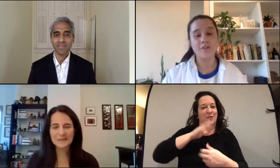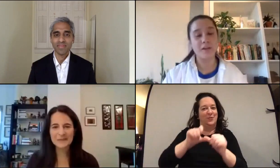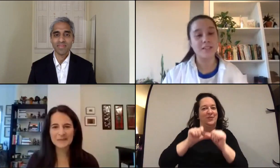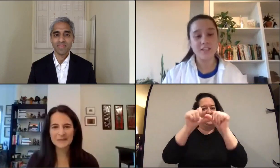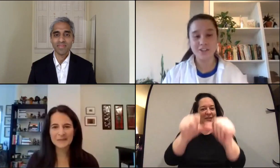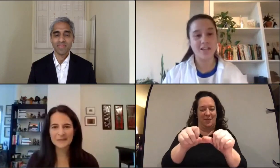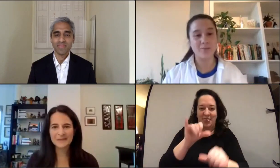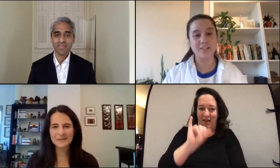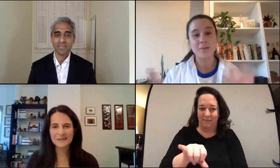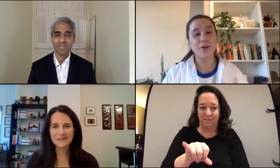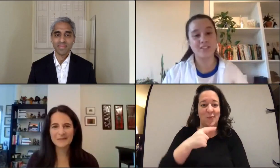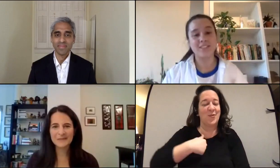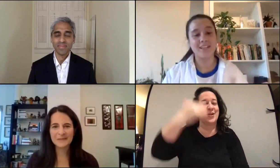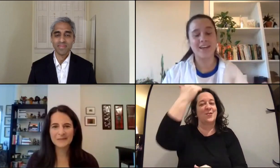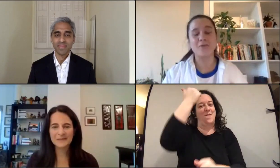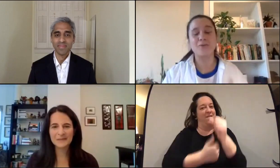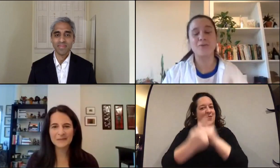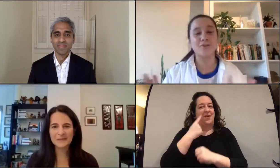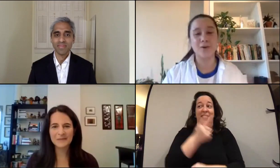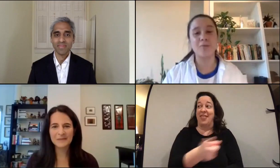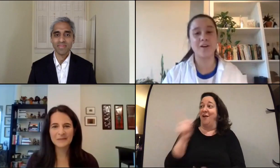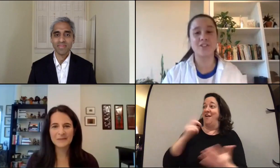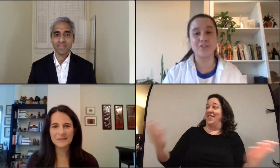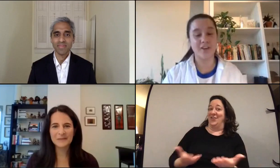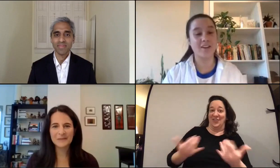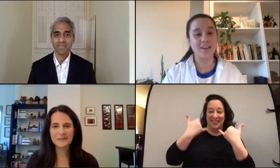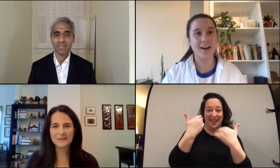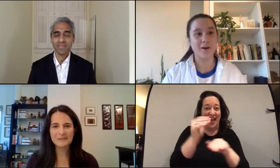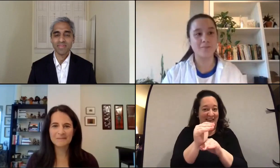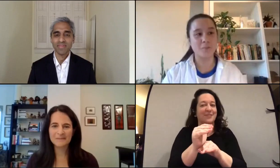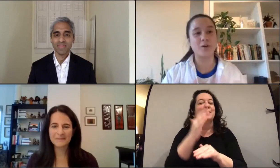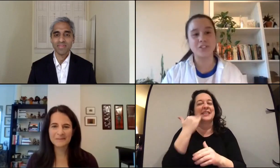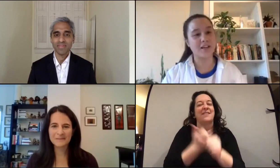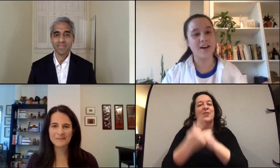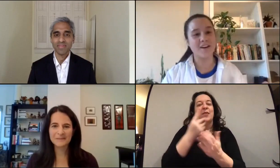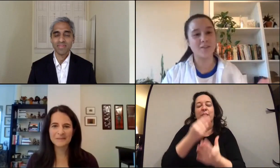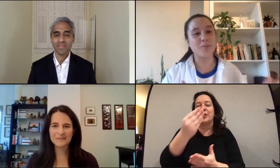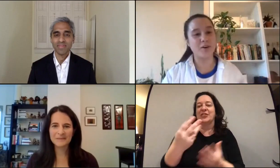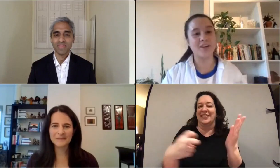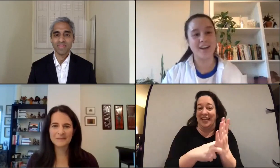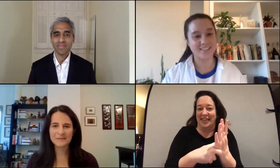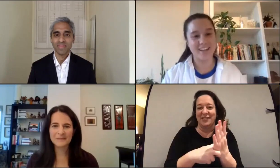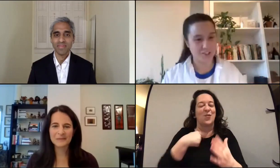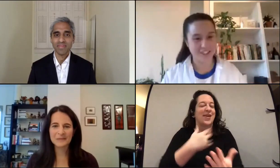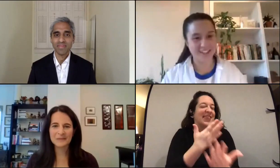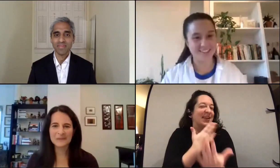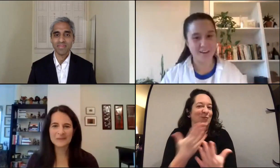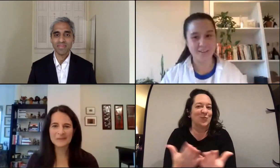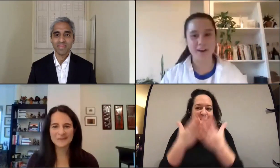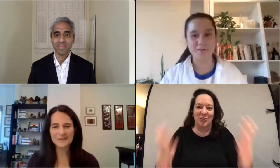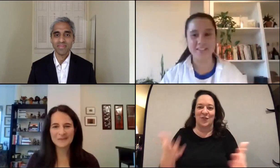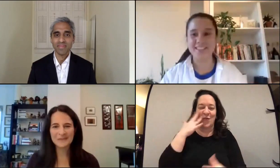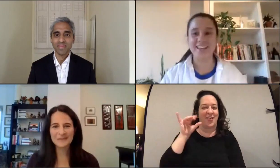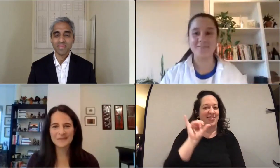We know that everybody is here tonight because they purchased a ticket and we thank you so much for that um purchasing a book as your ticket